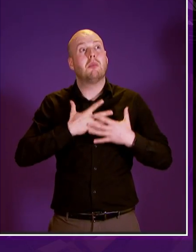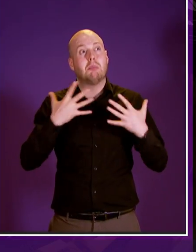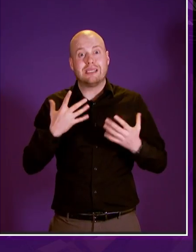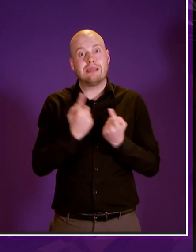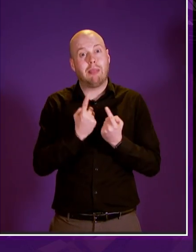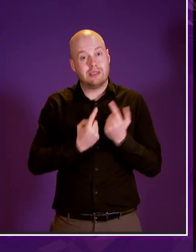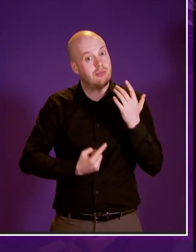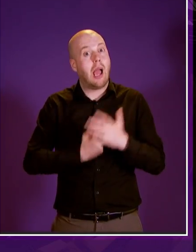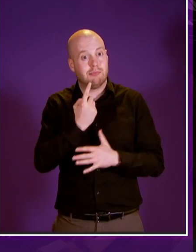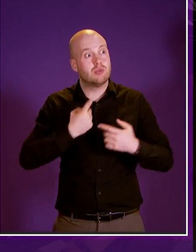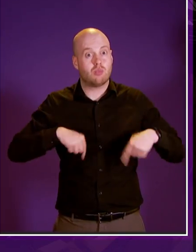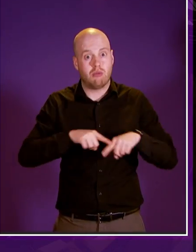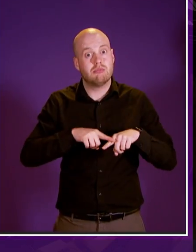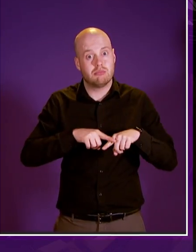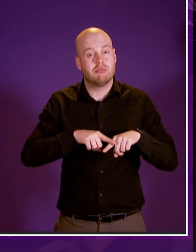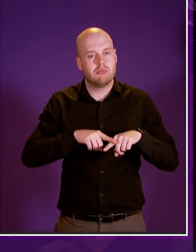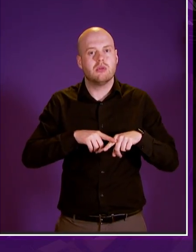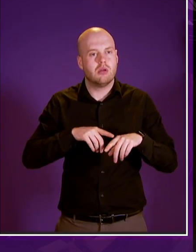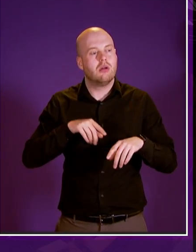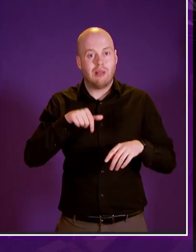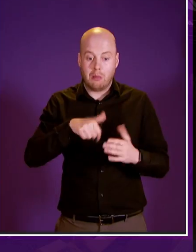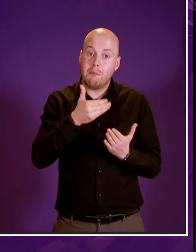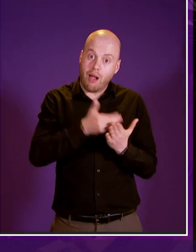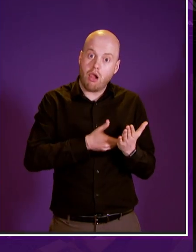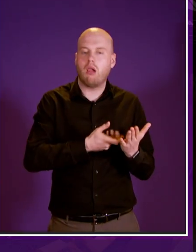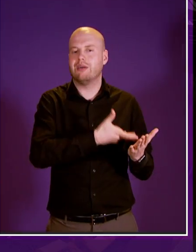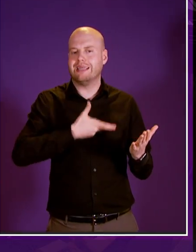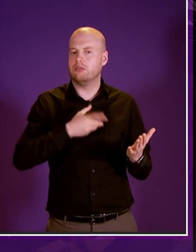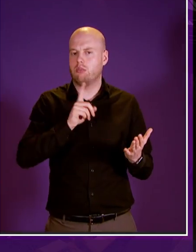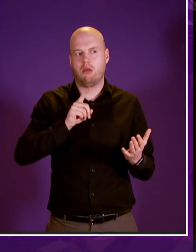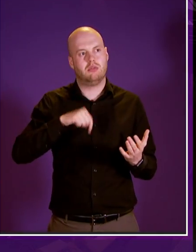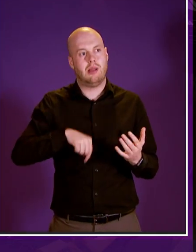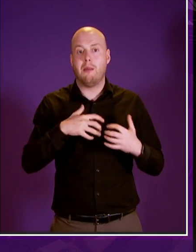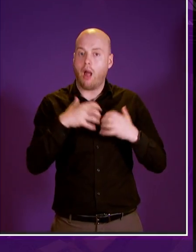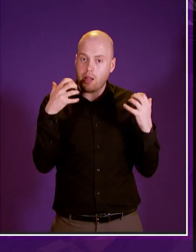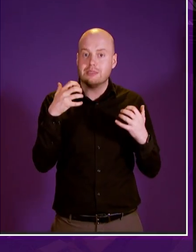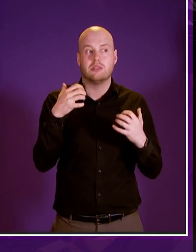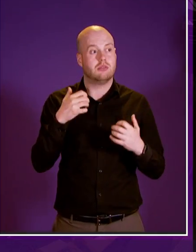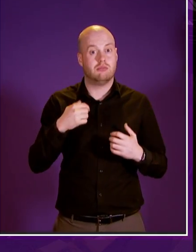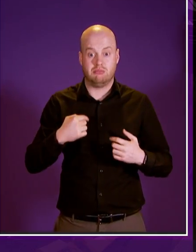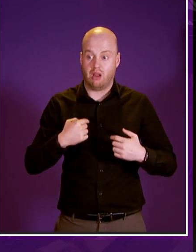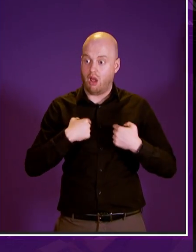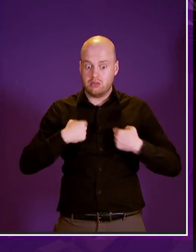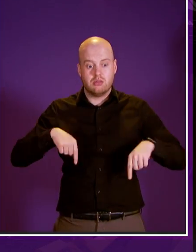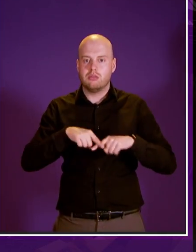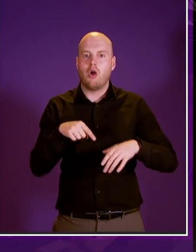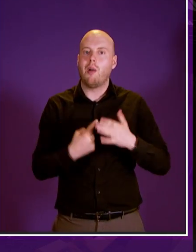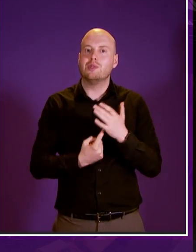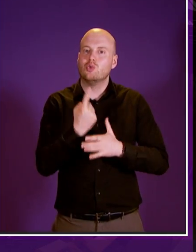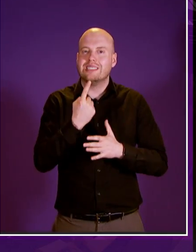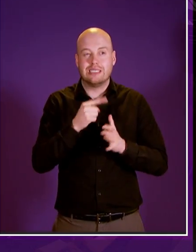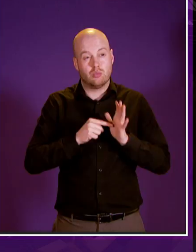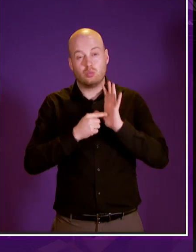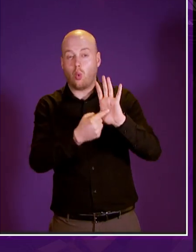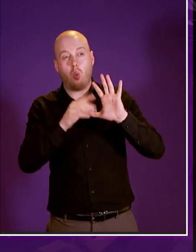and this bill gives our government and this parliament the opportunity to make different choices to show the nation and the rest of the